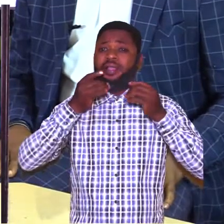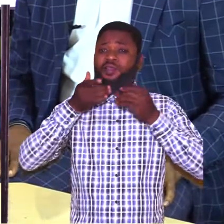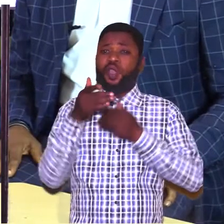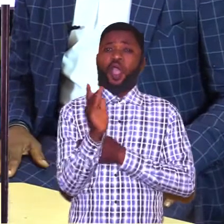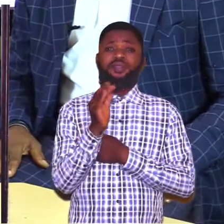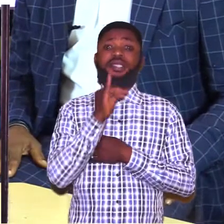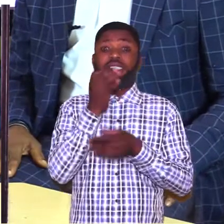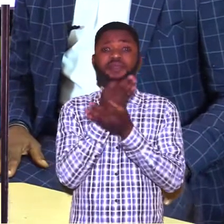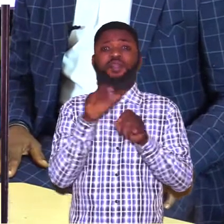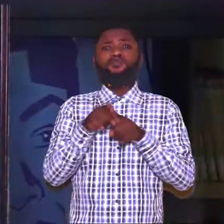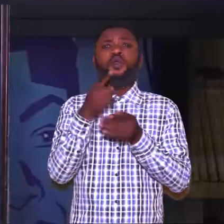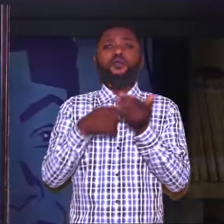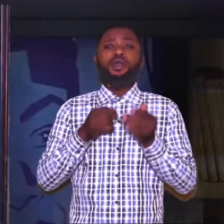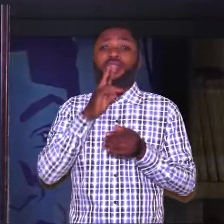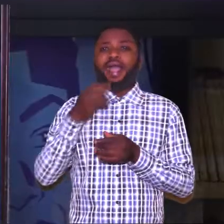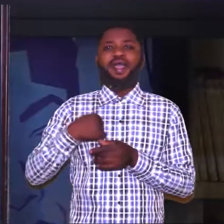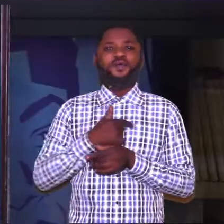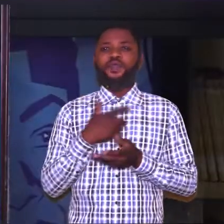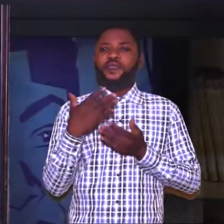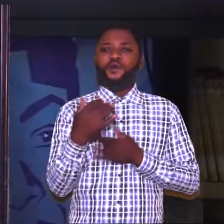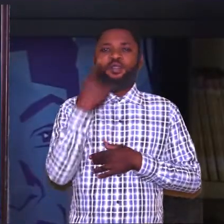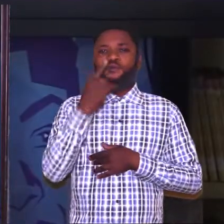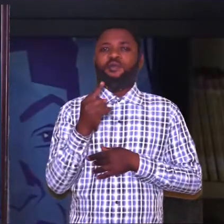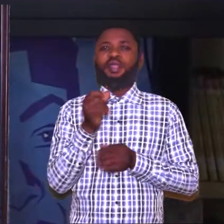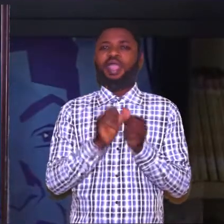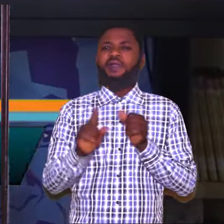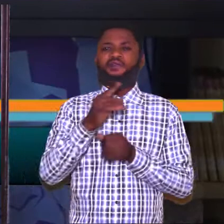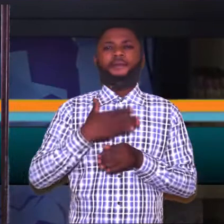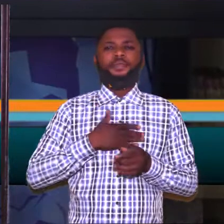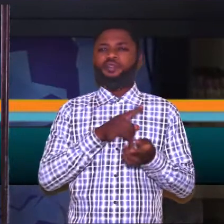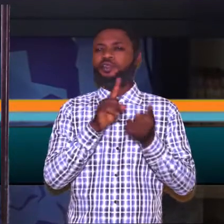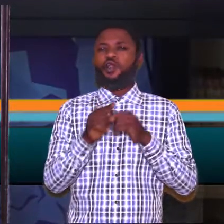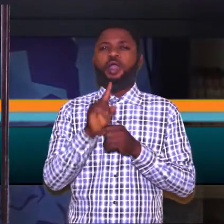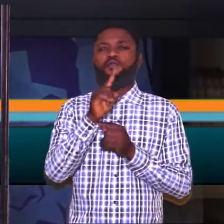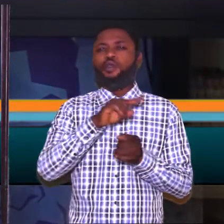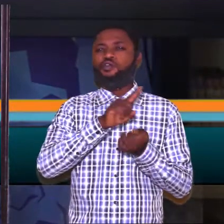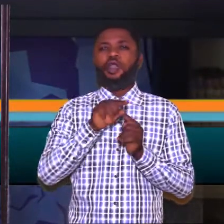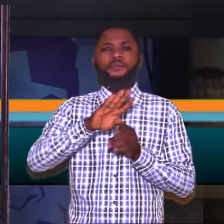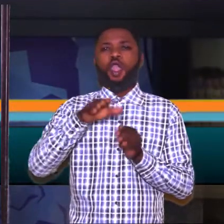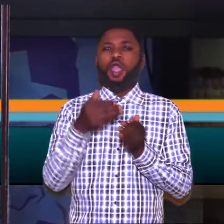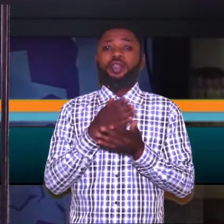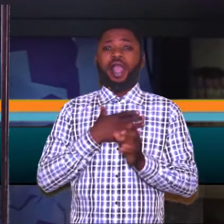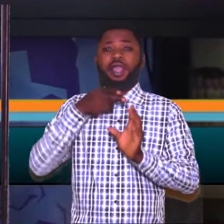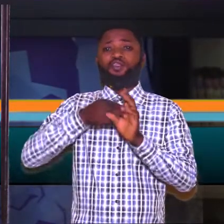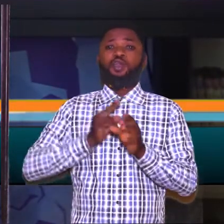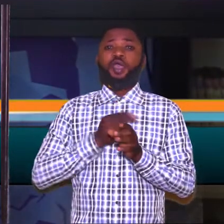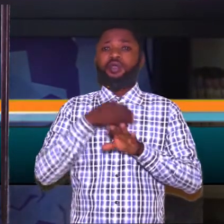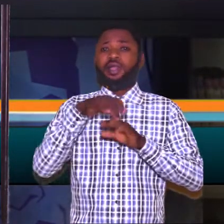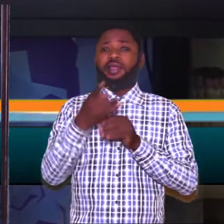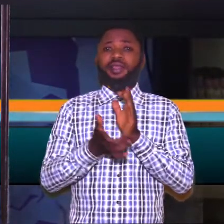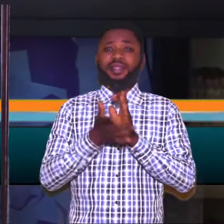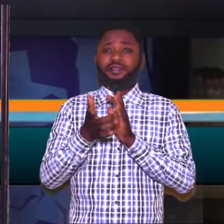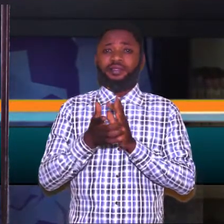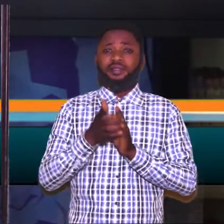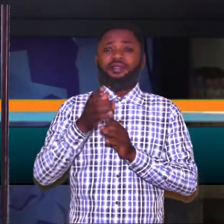that? It's free. So what are we waiting for? Everyone, please come one, come all. And join